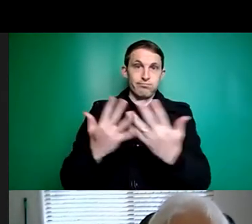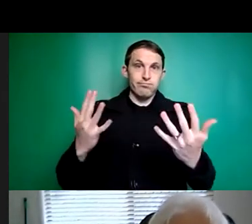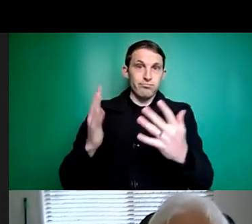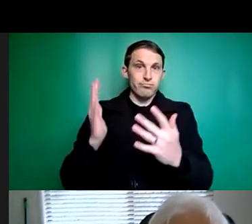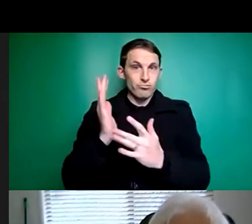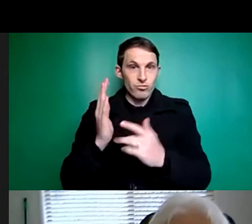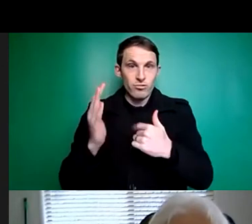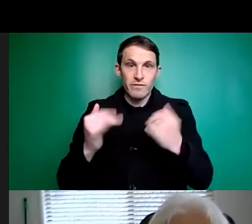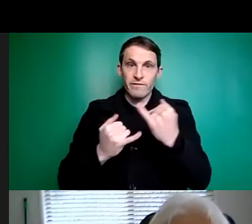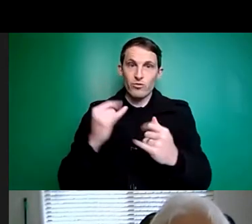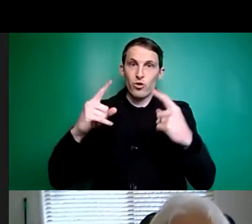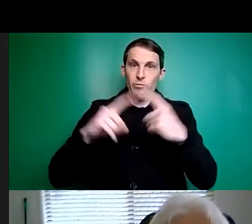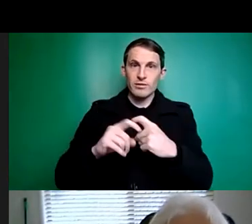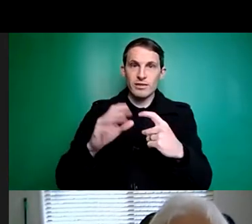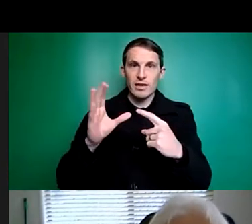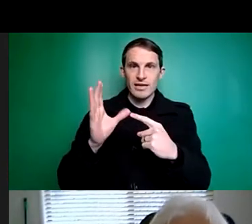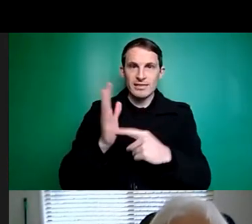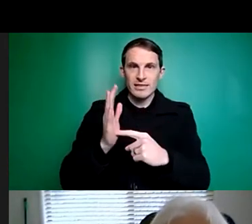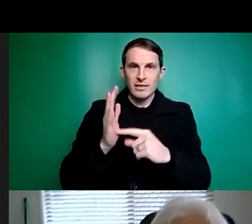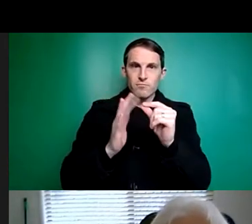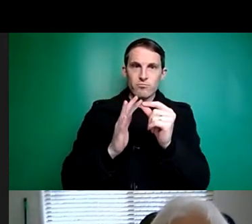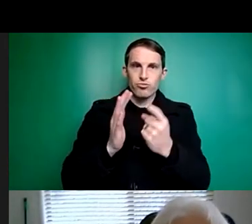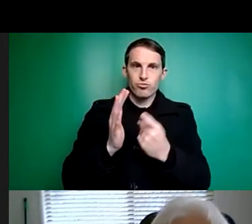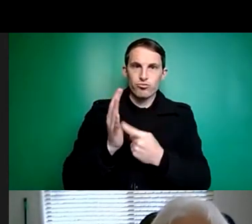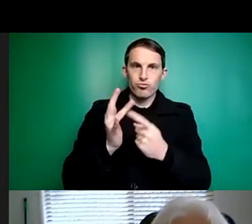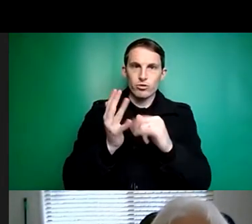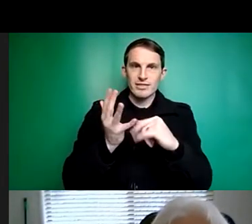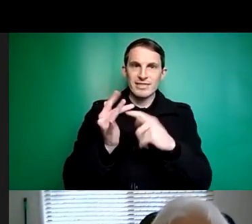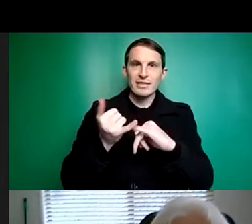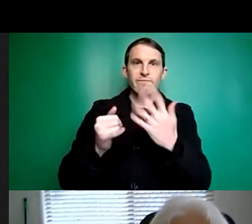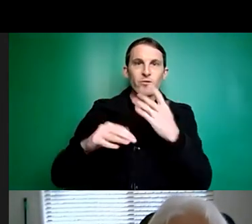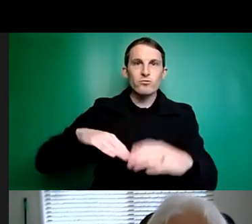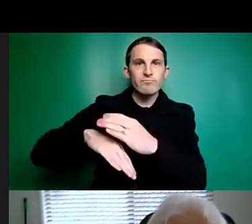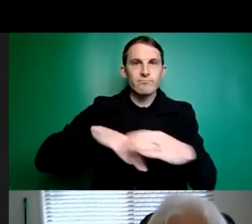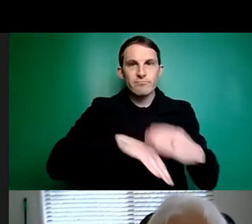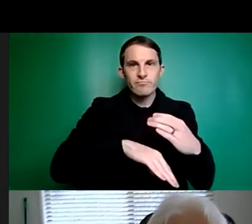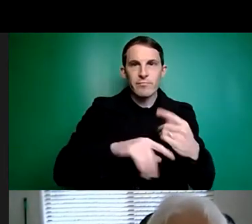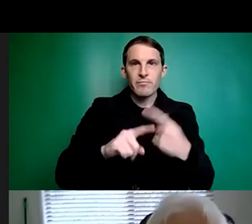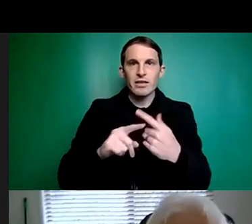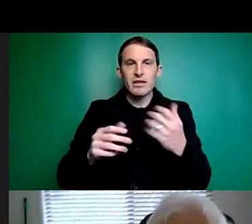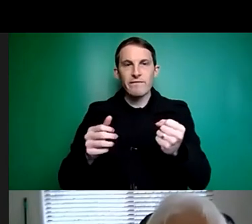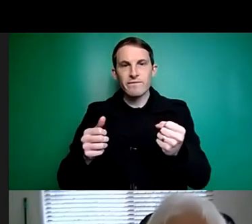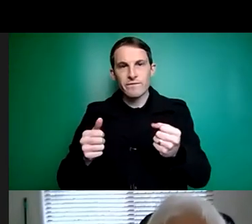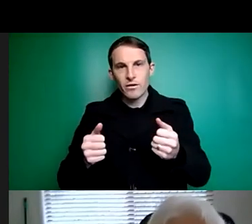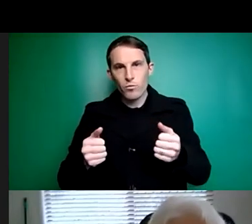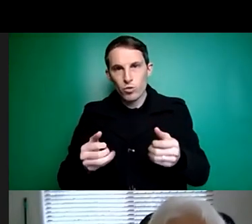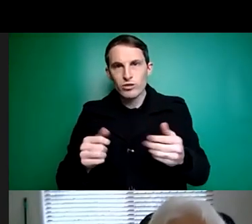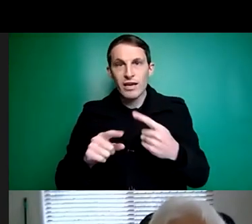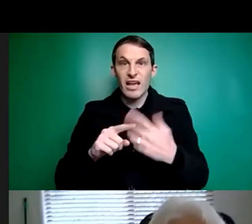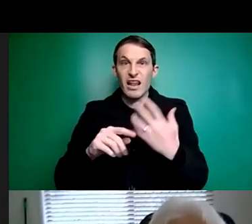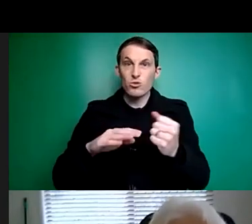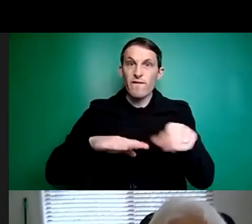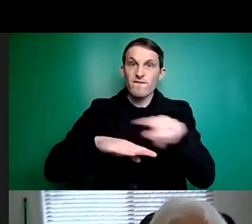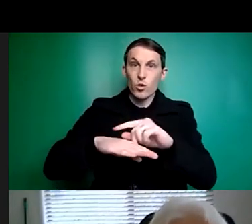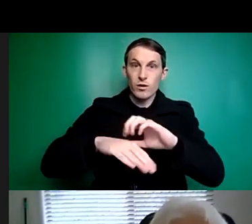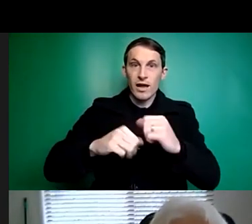complex AT prosthesis, a wheelchair, foot and ankle orthosis and that enables